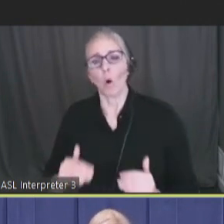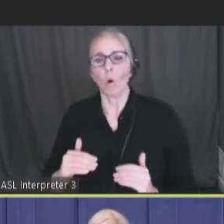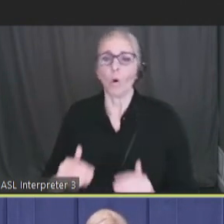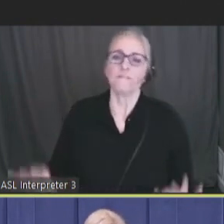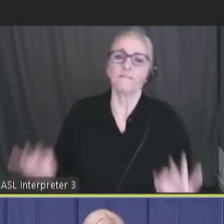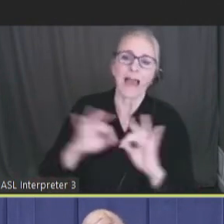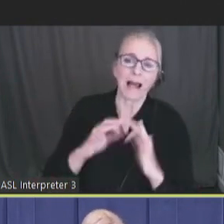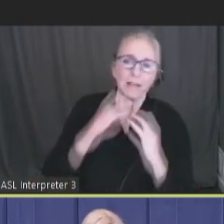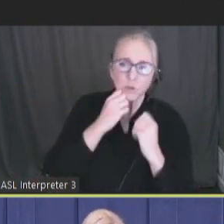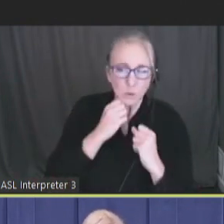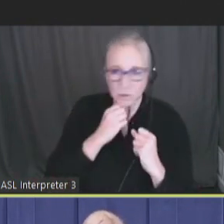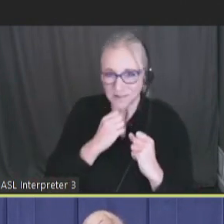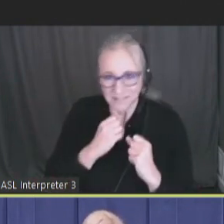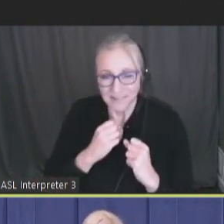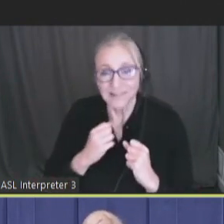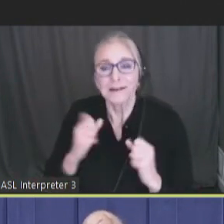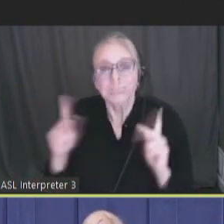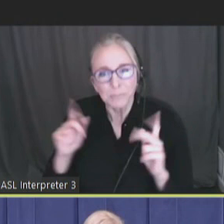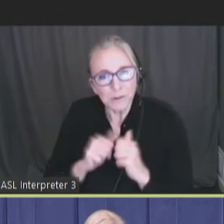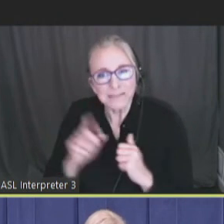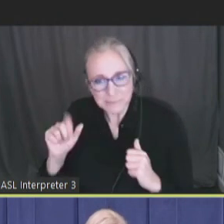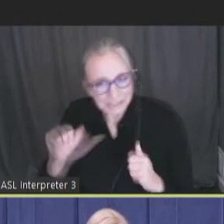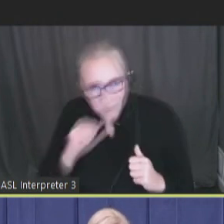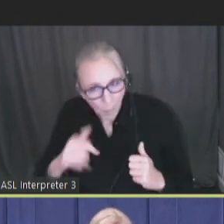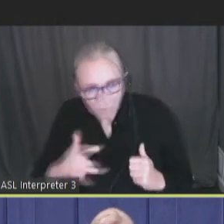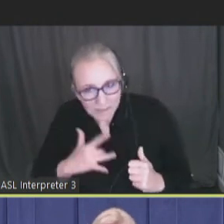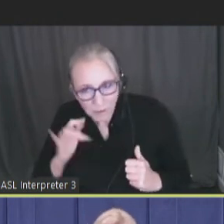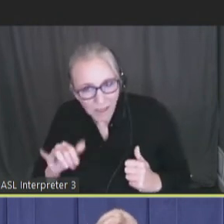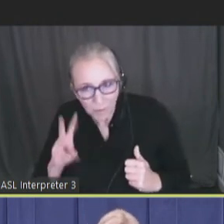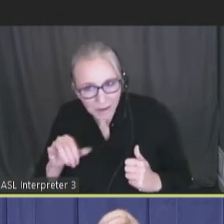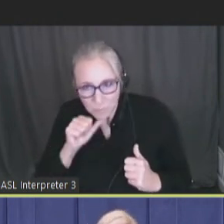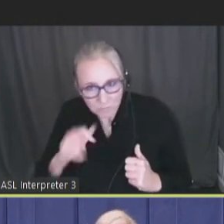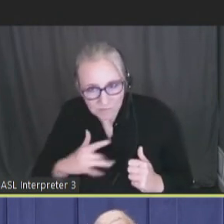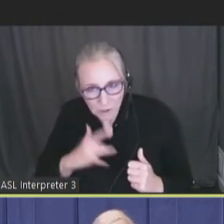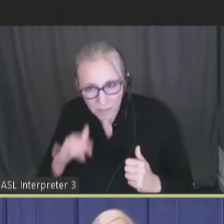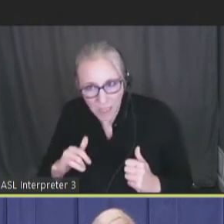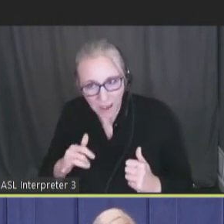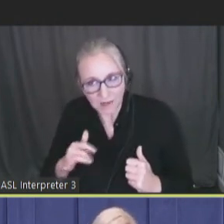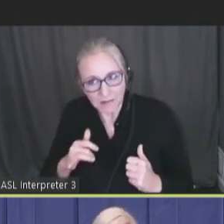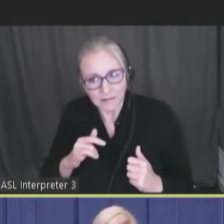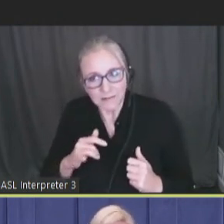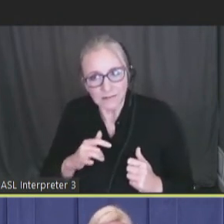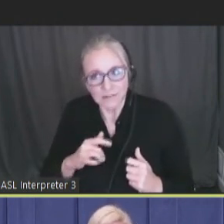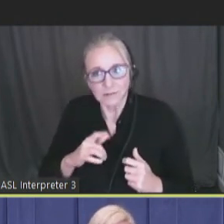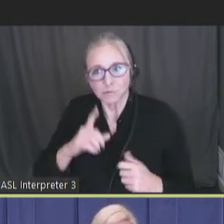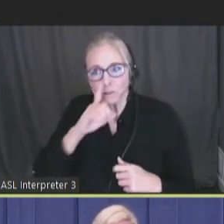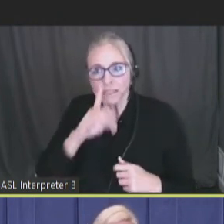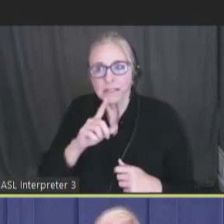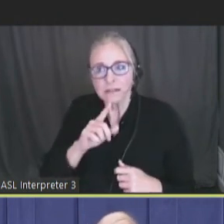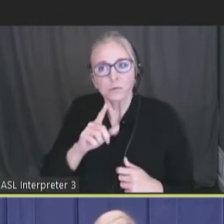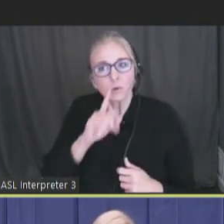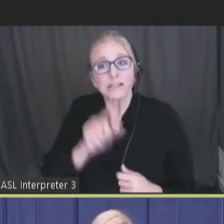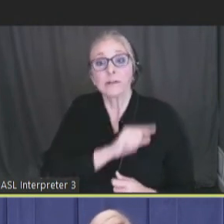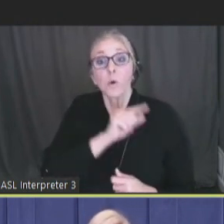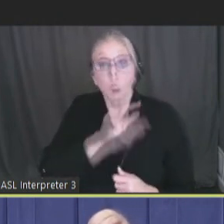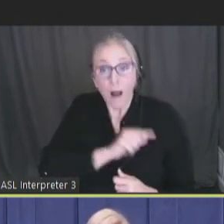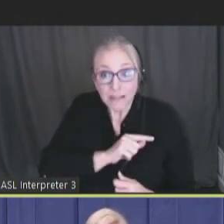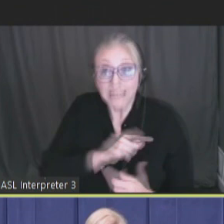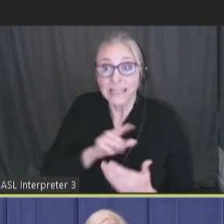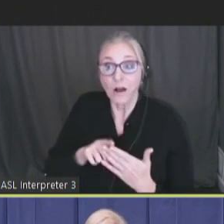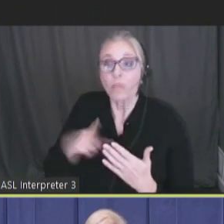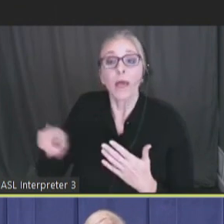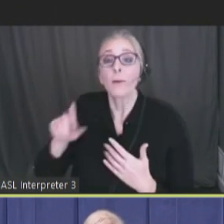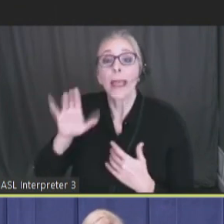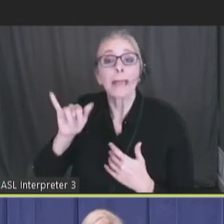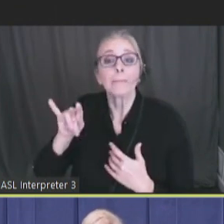ableism. People with disabilities don't feel that way. Some of our measures like QALYs and DALYs are built on ableist ideas to